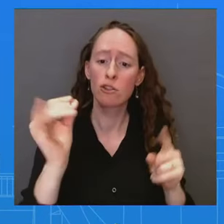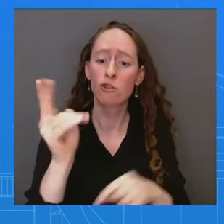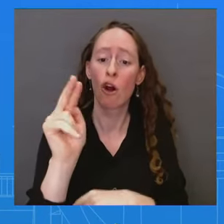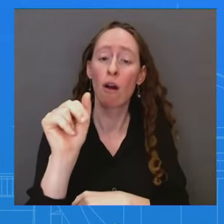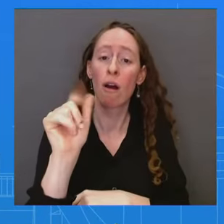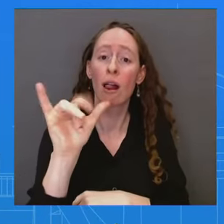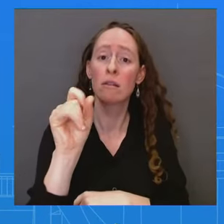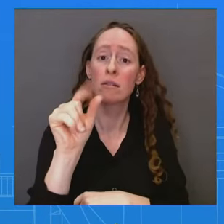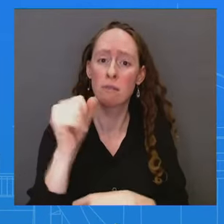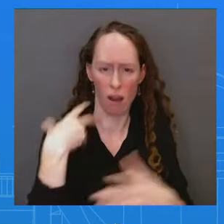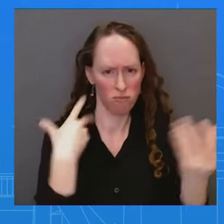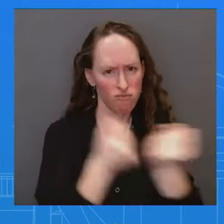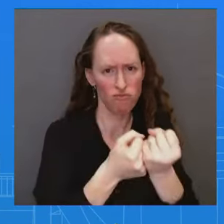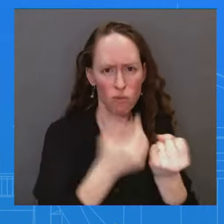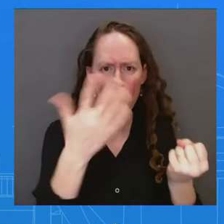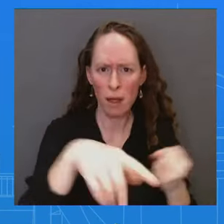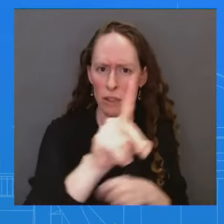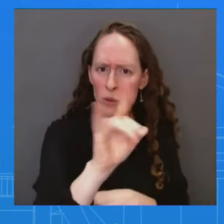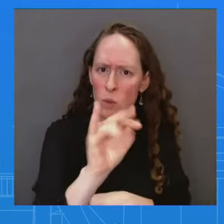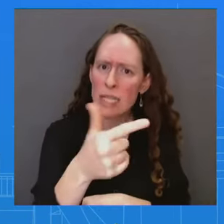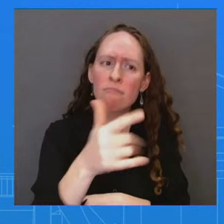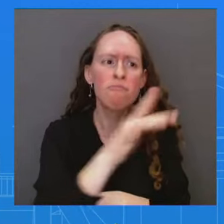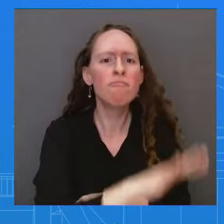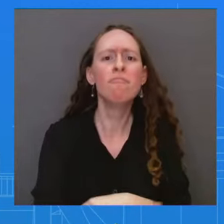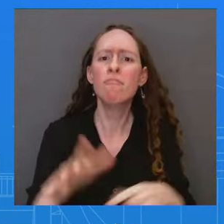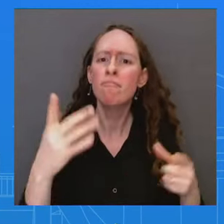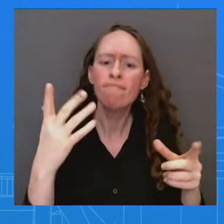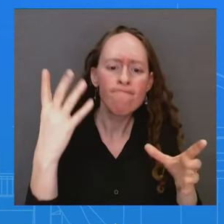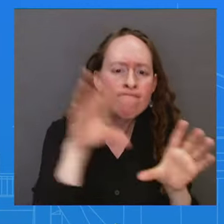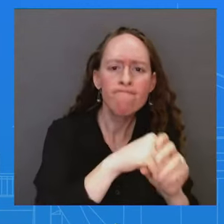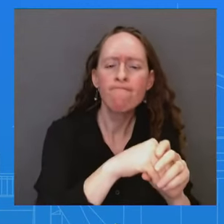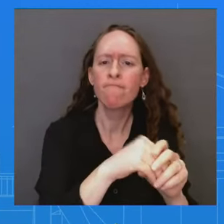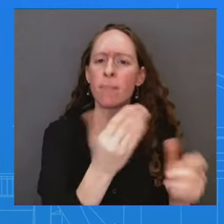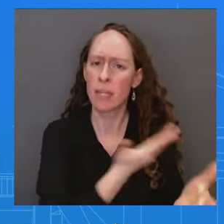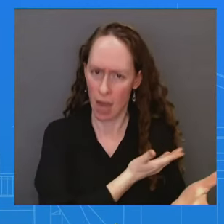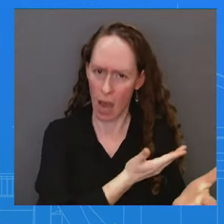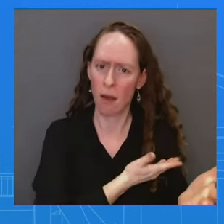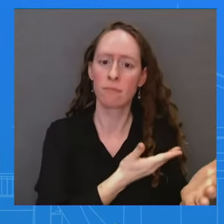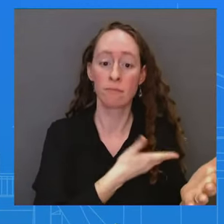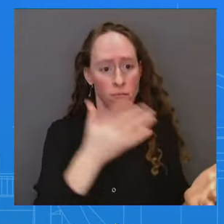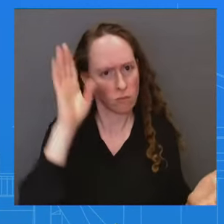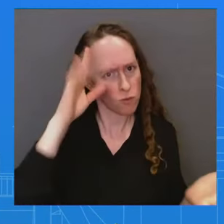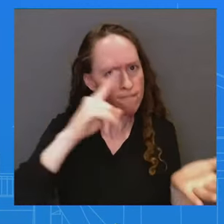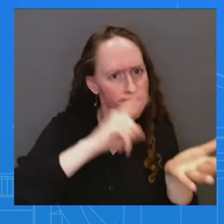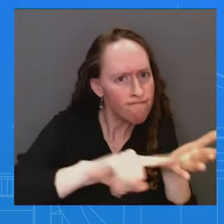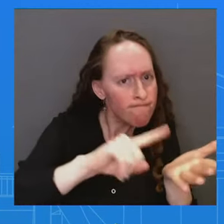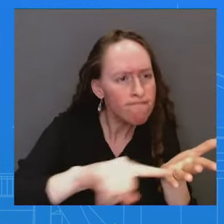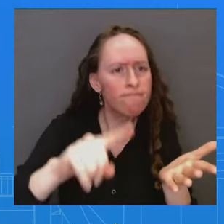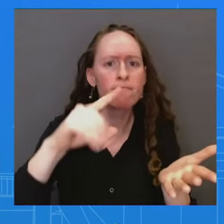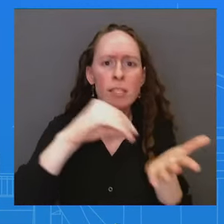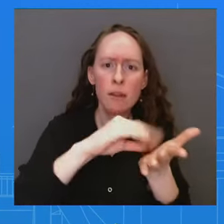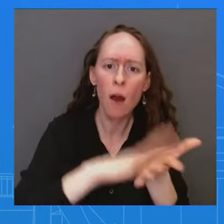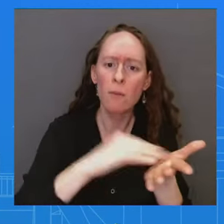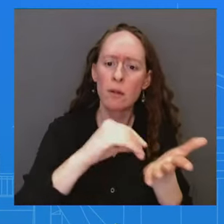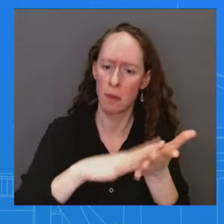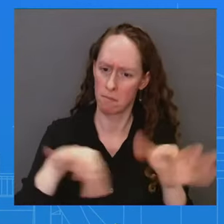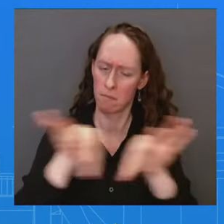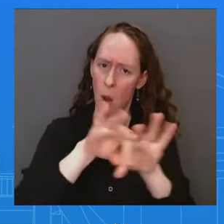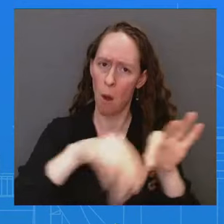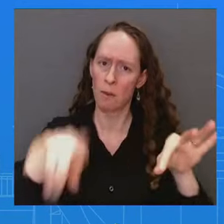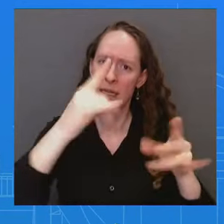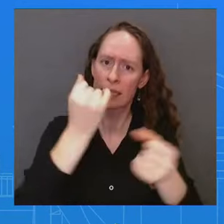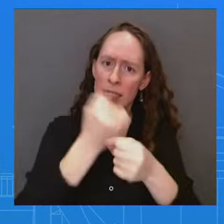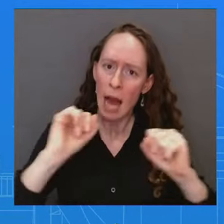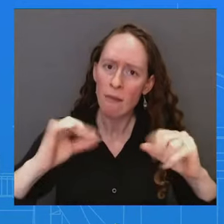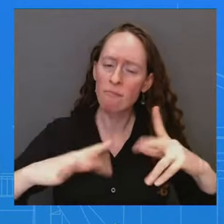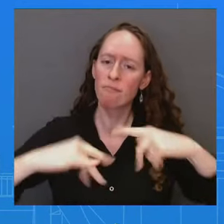sure that they're able to do that safely, securely, effectively, and with full transparency. So, we discuss